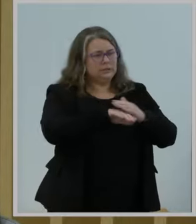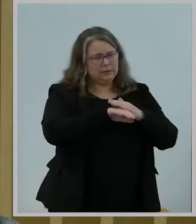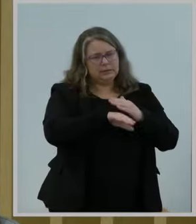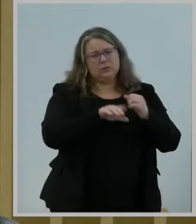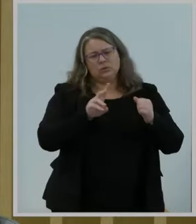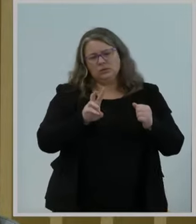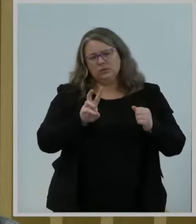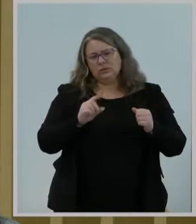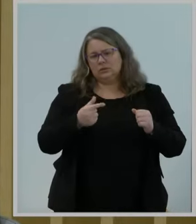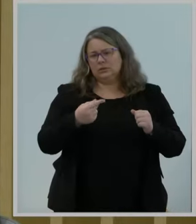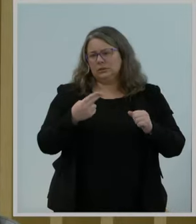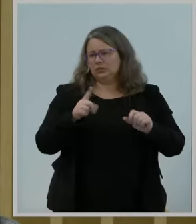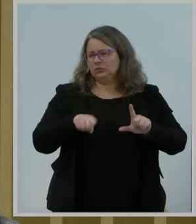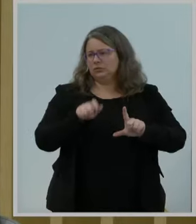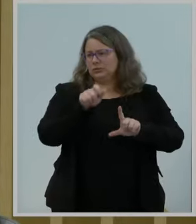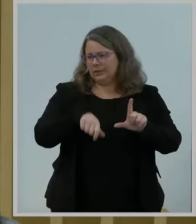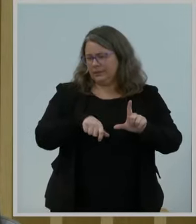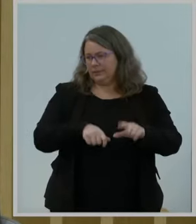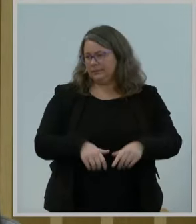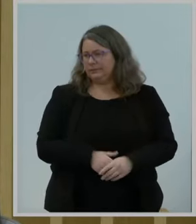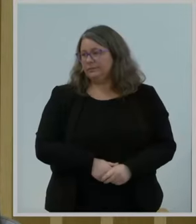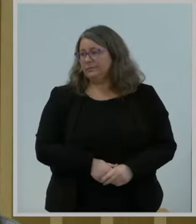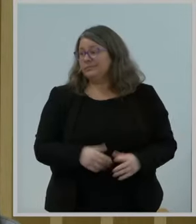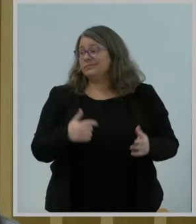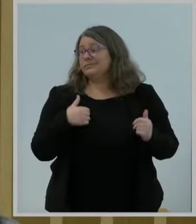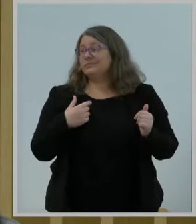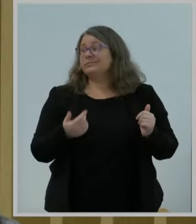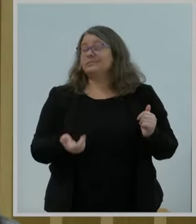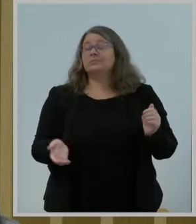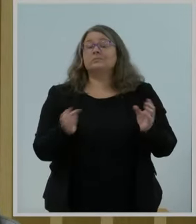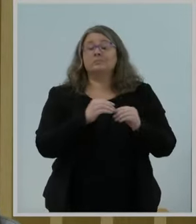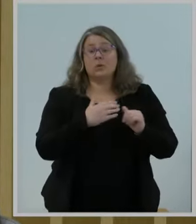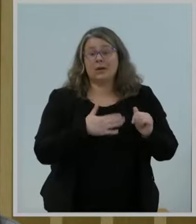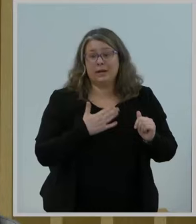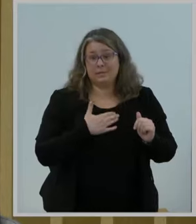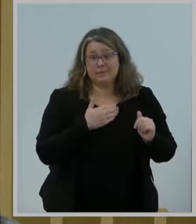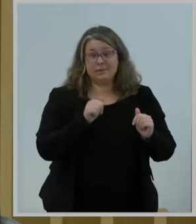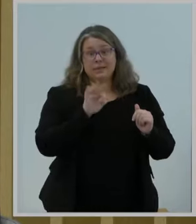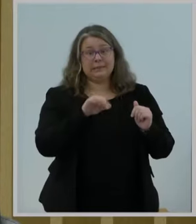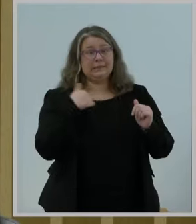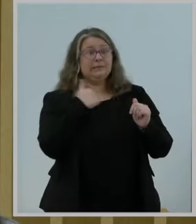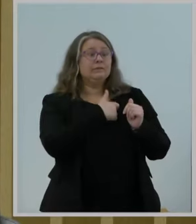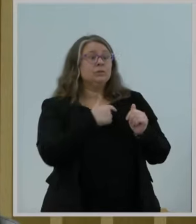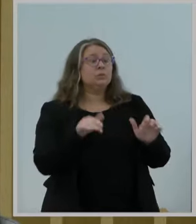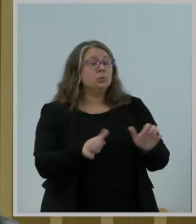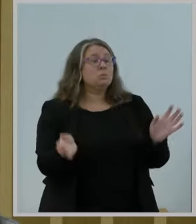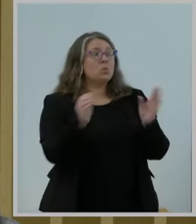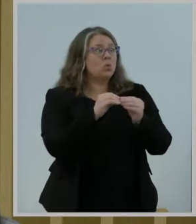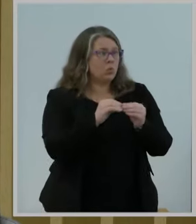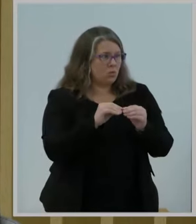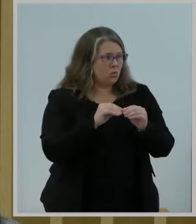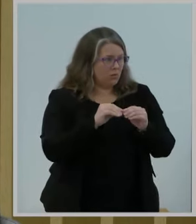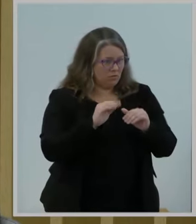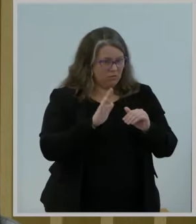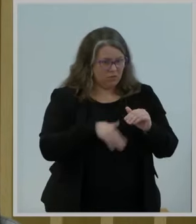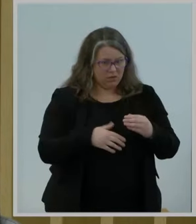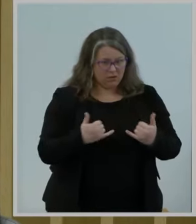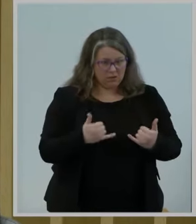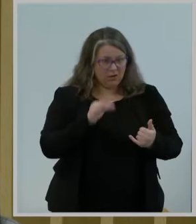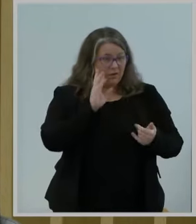happy to go even further in today's decision than we do right now. For instance, I would have preferred the FCC to address higher power levels